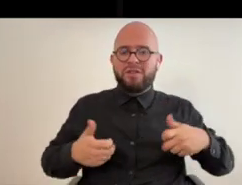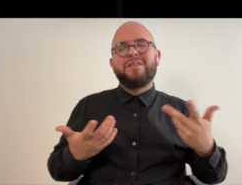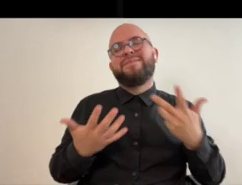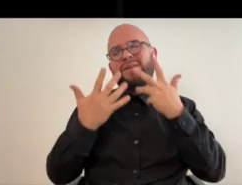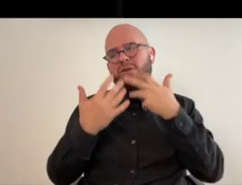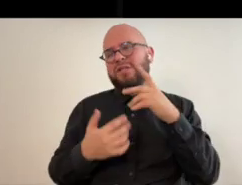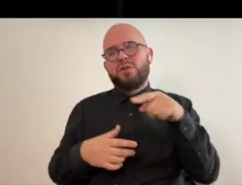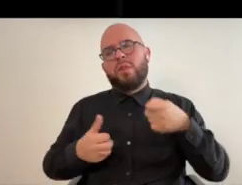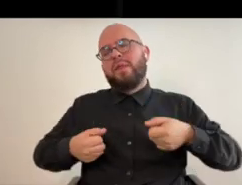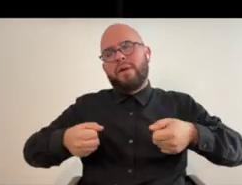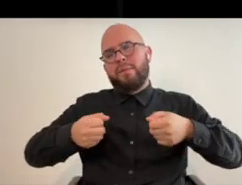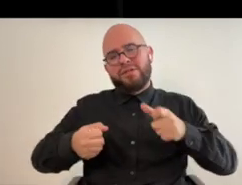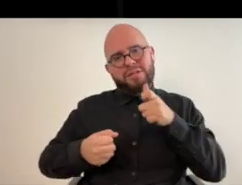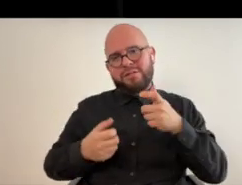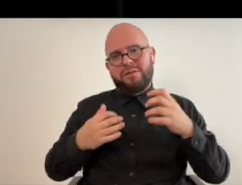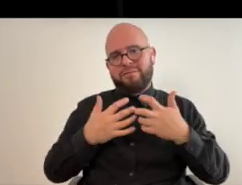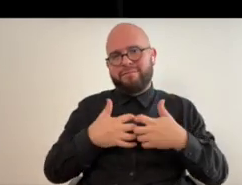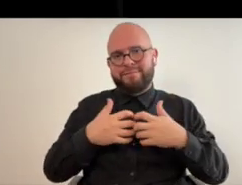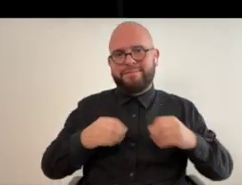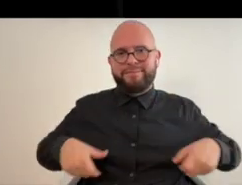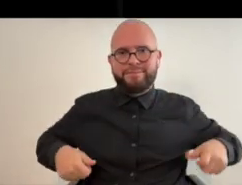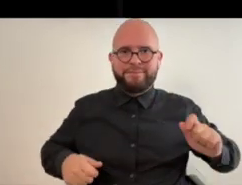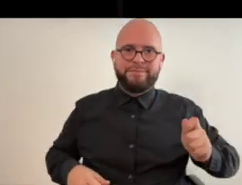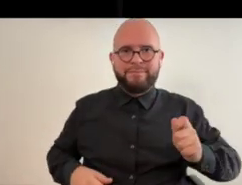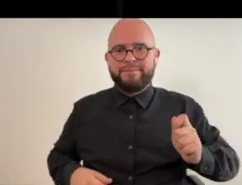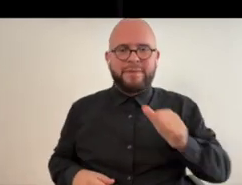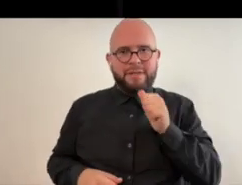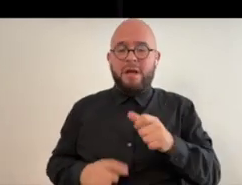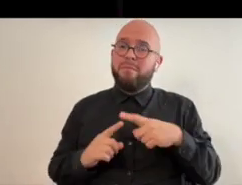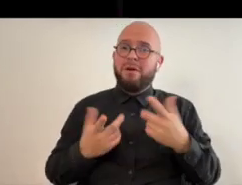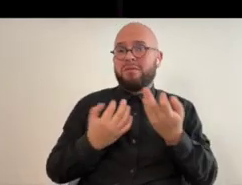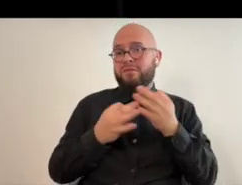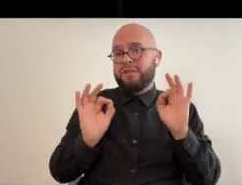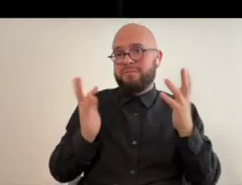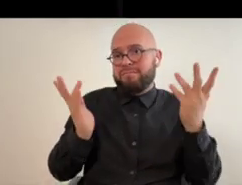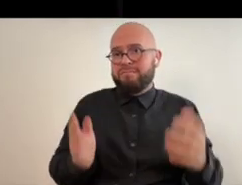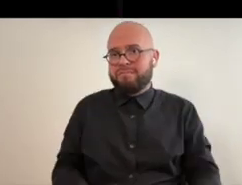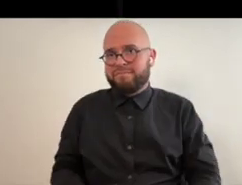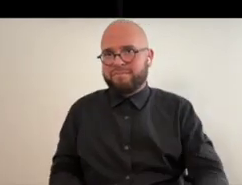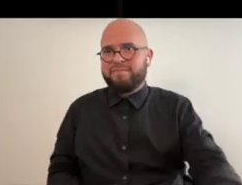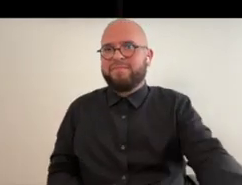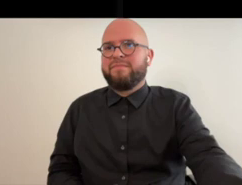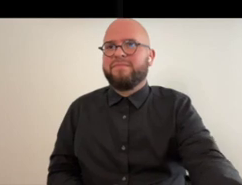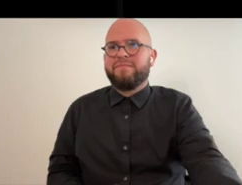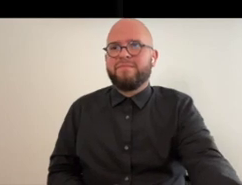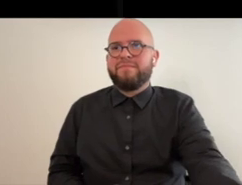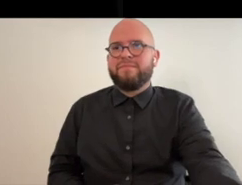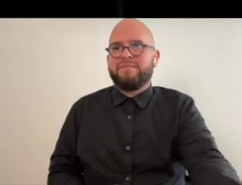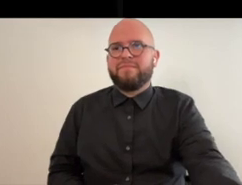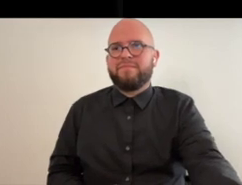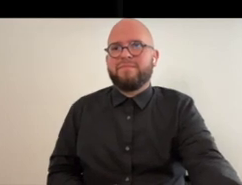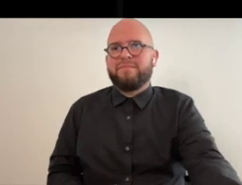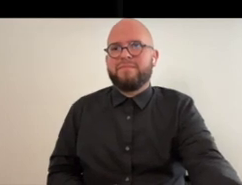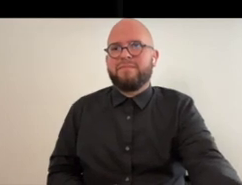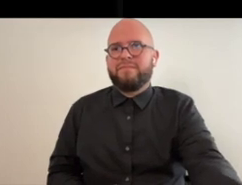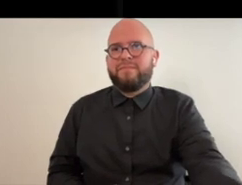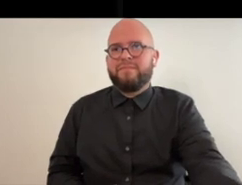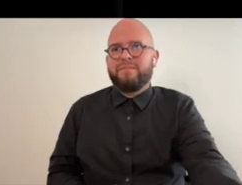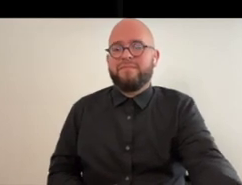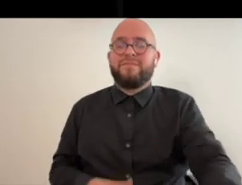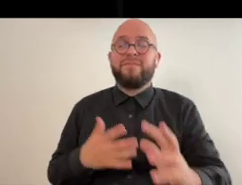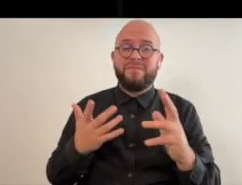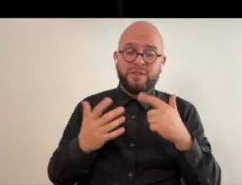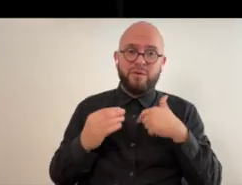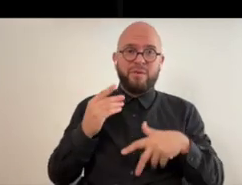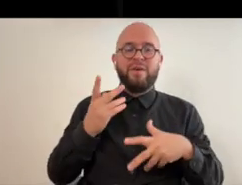it's only the kind you push but um again it was free so um oh and i added so